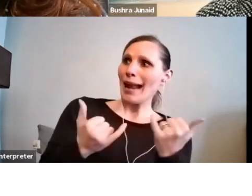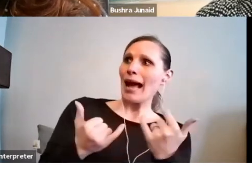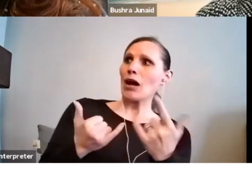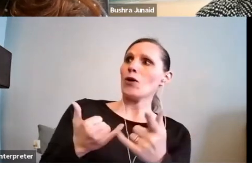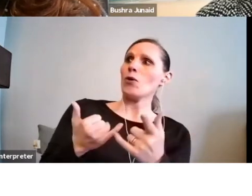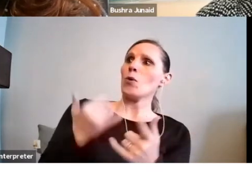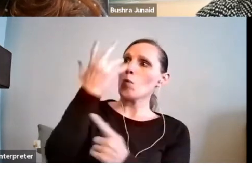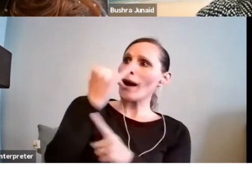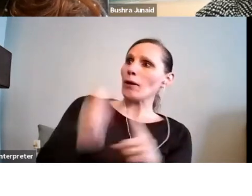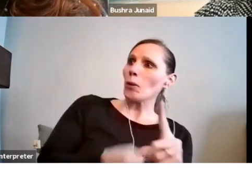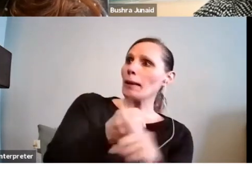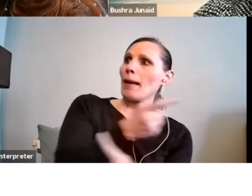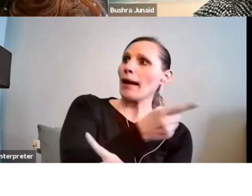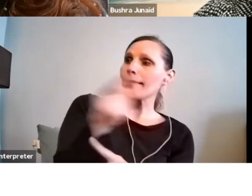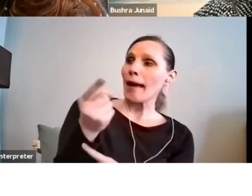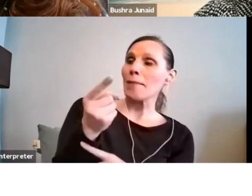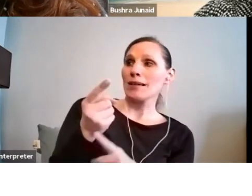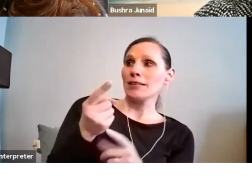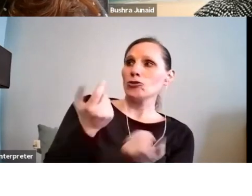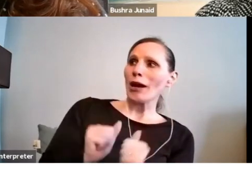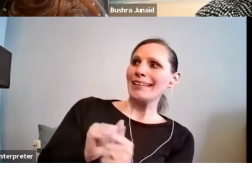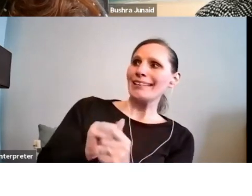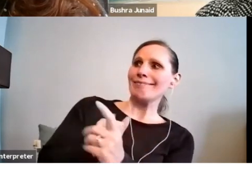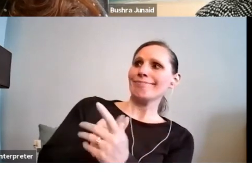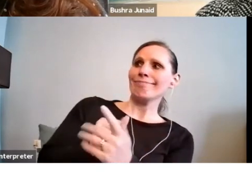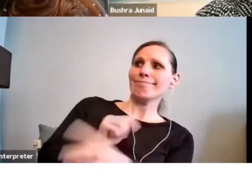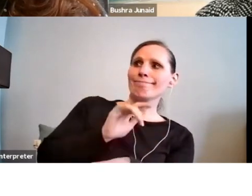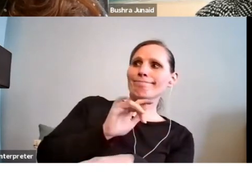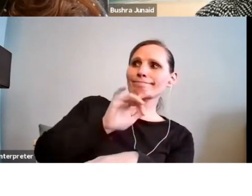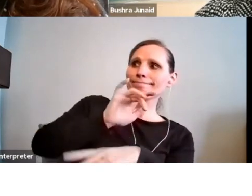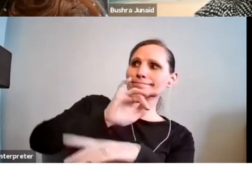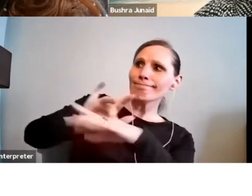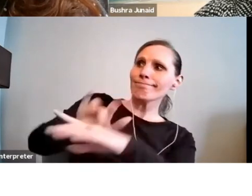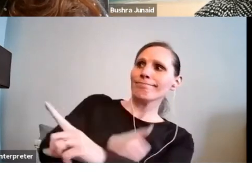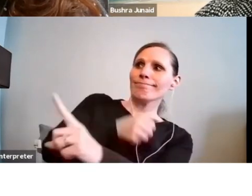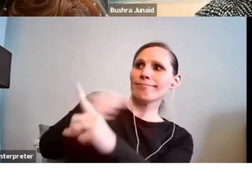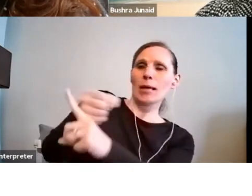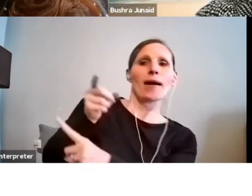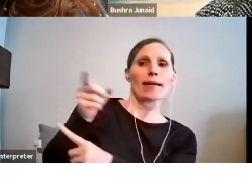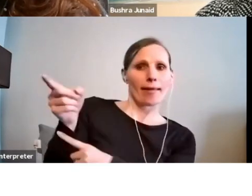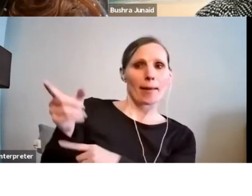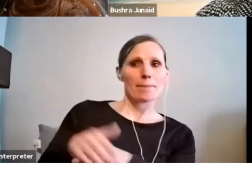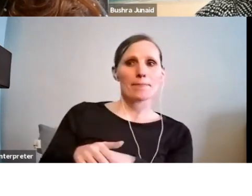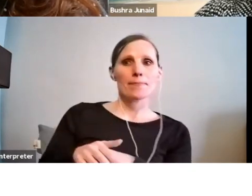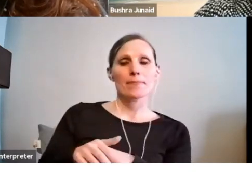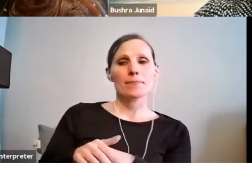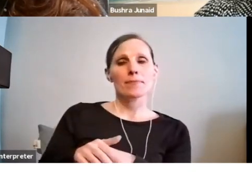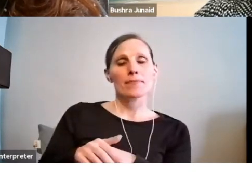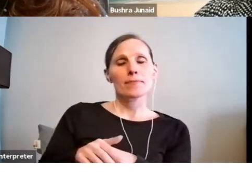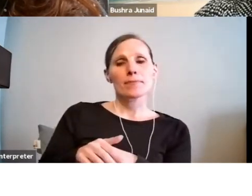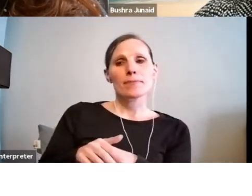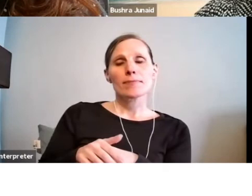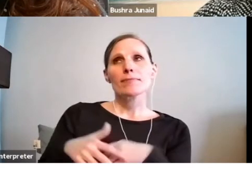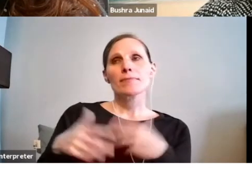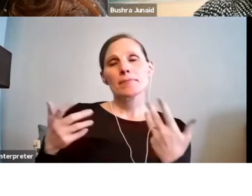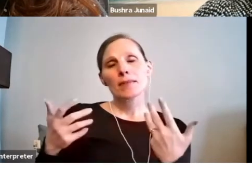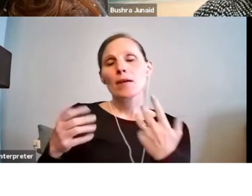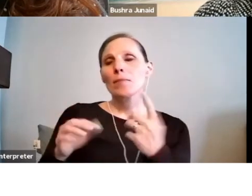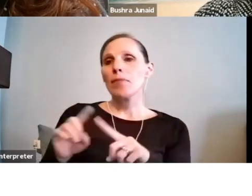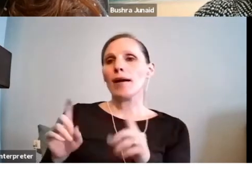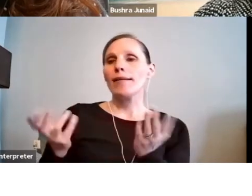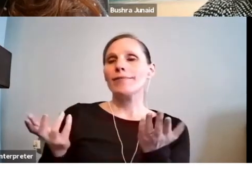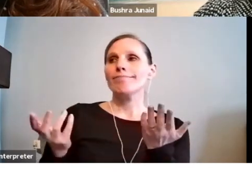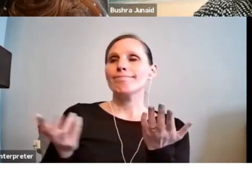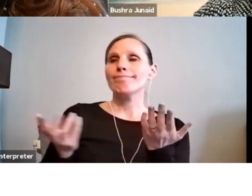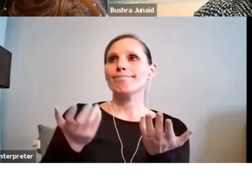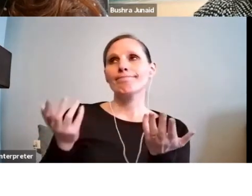And that will, you know, really is important to address, especially in the impact of questions. But, you we do